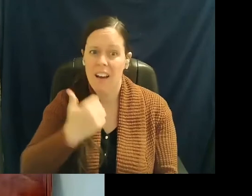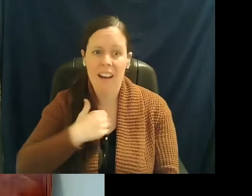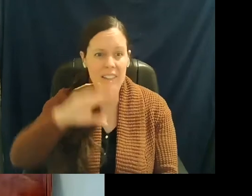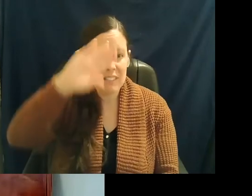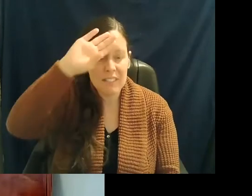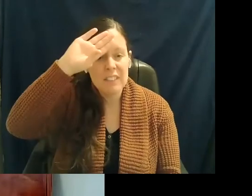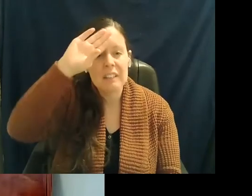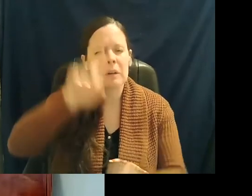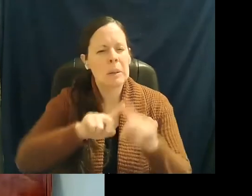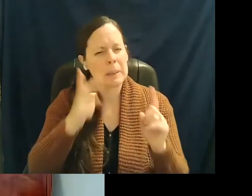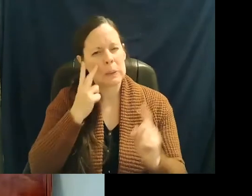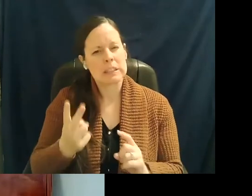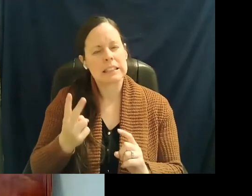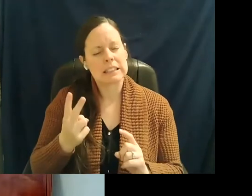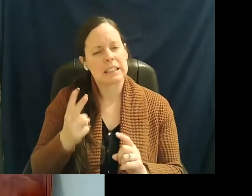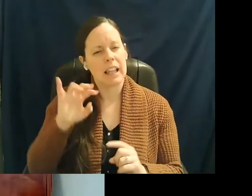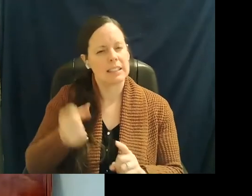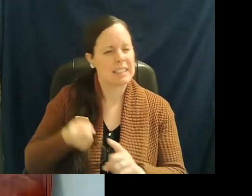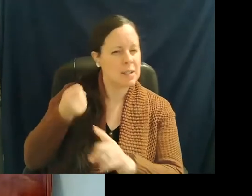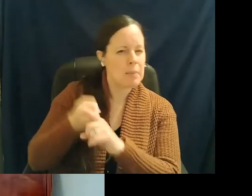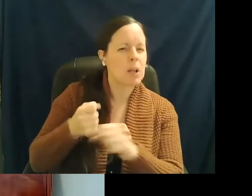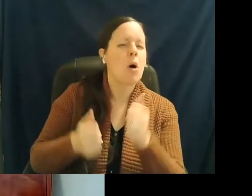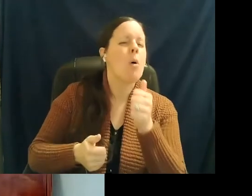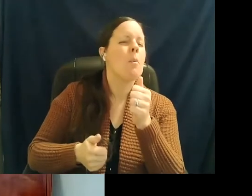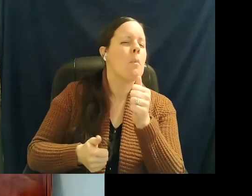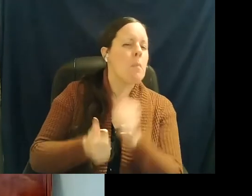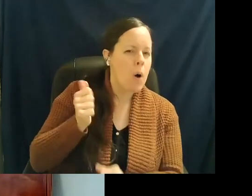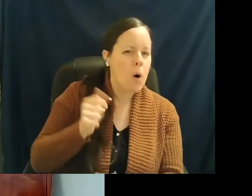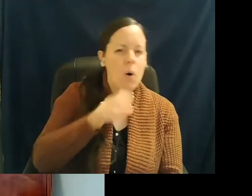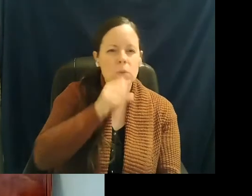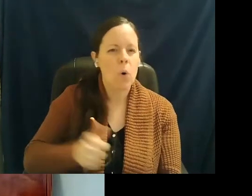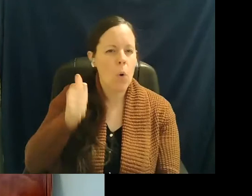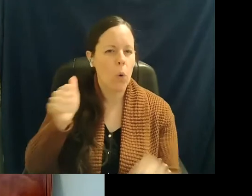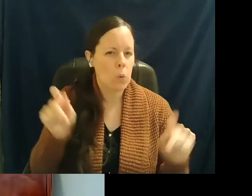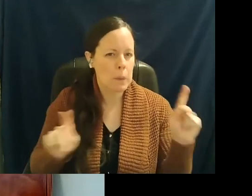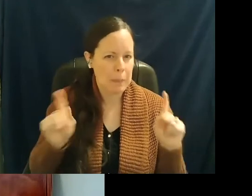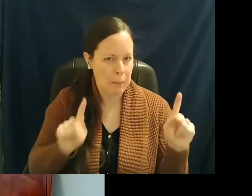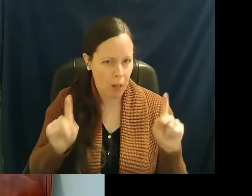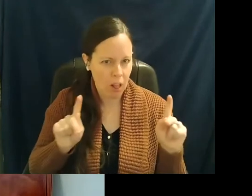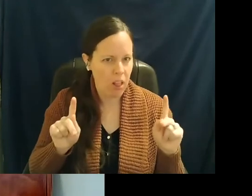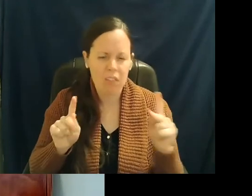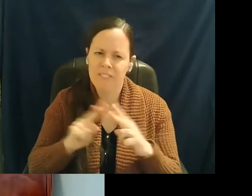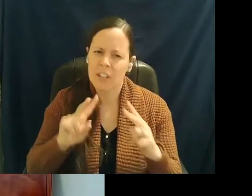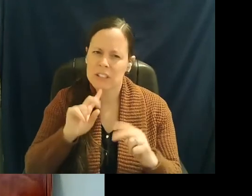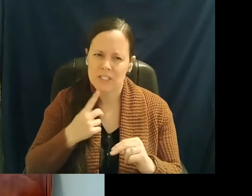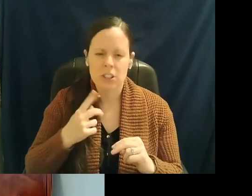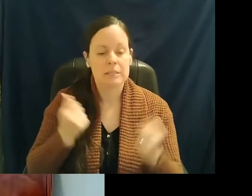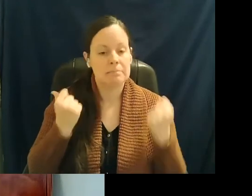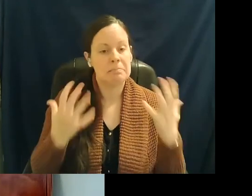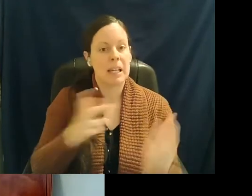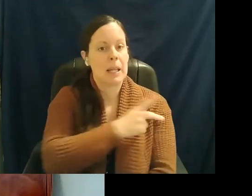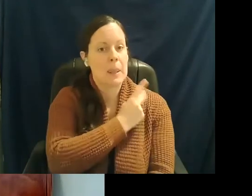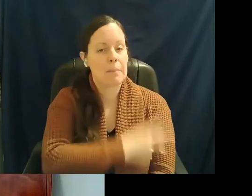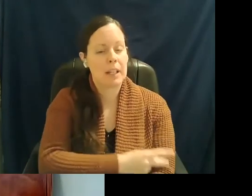we're seeing this really impact mostly the elderly population severely. Many of these patients are